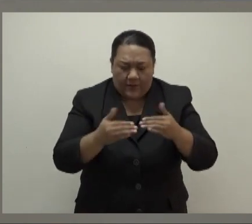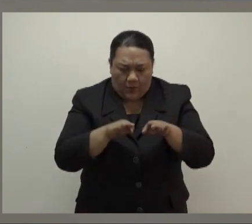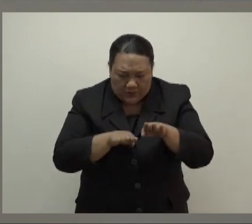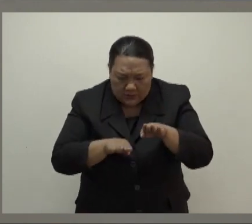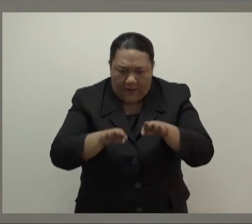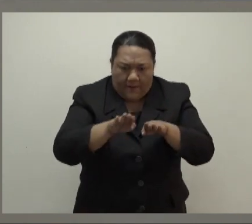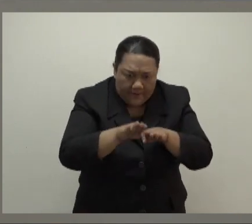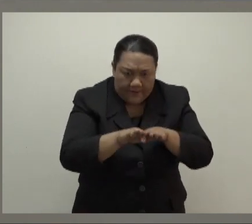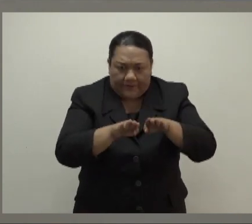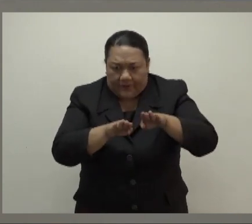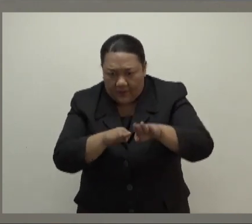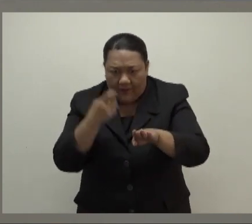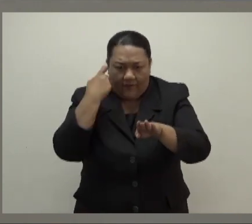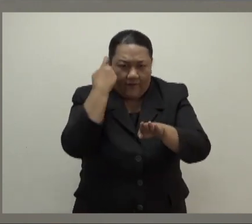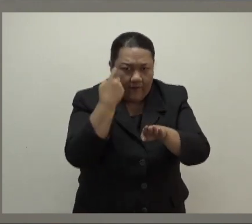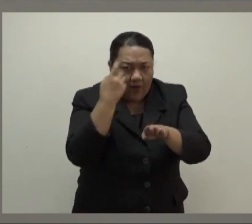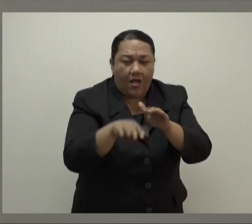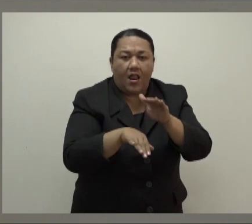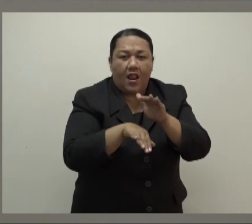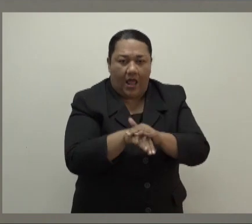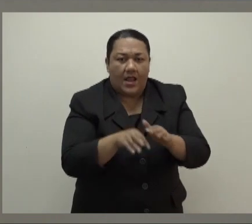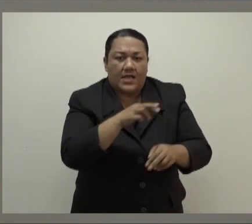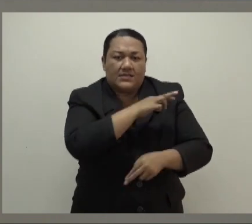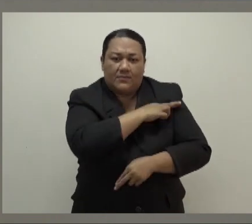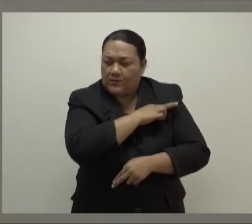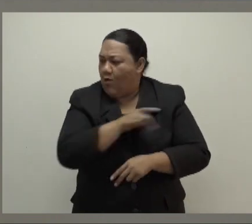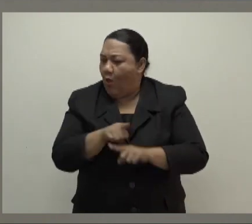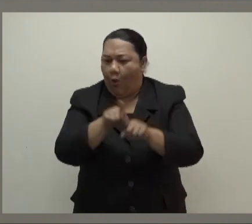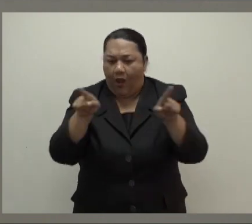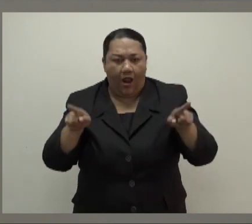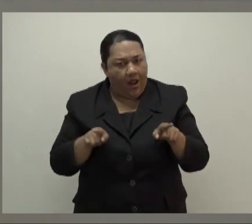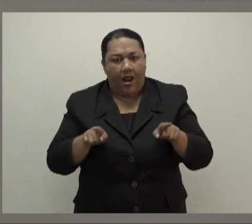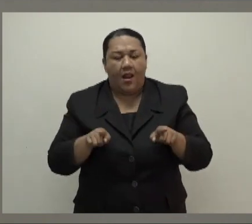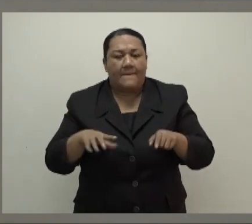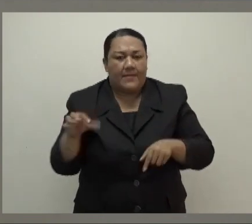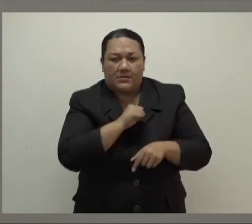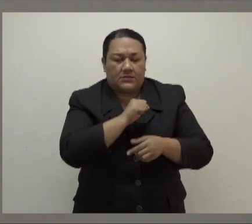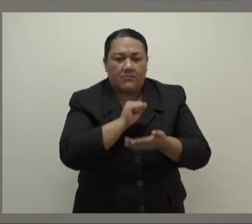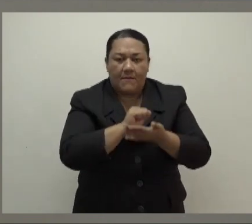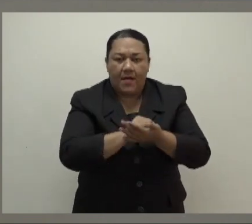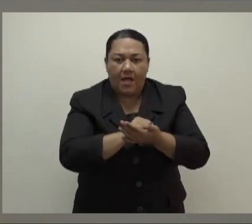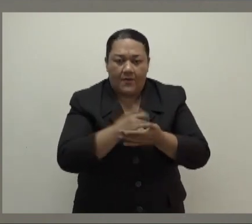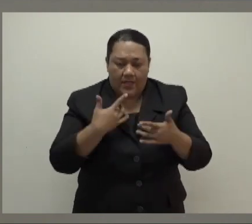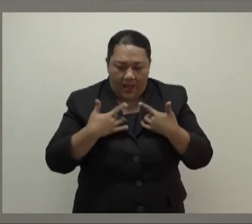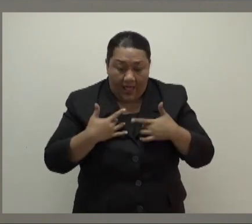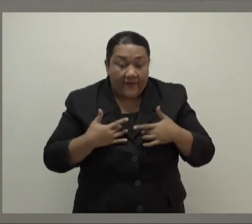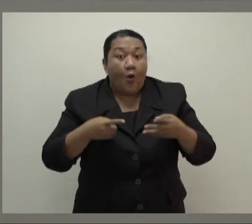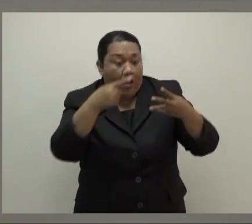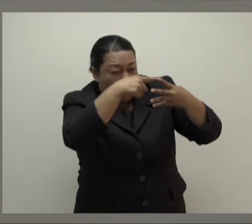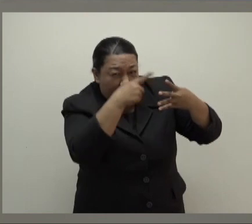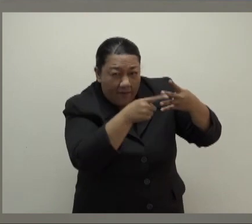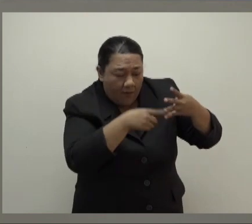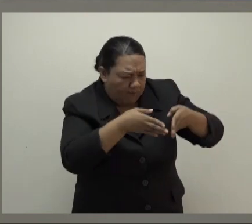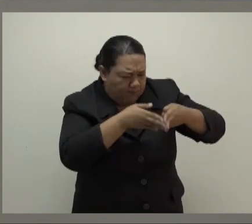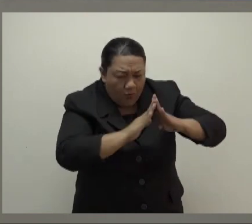the science at a careful and responsible pace, unquote. And we did so by instituting measures that were